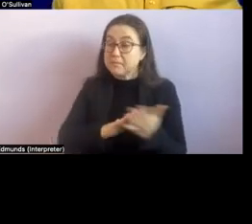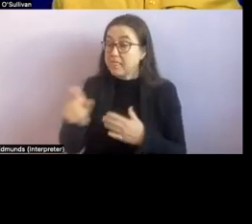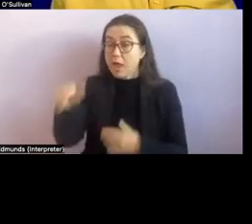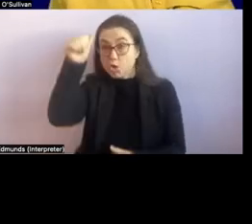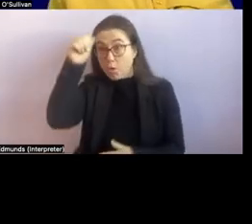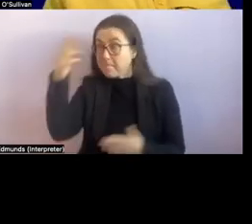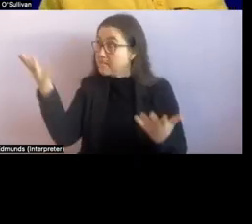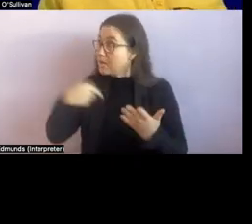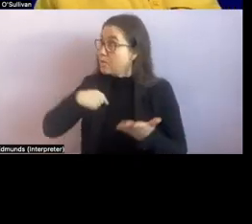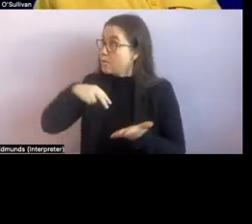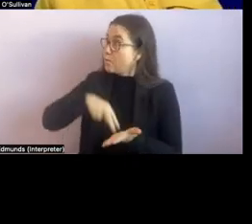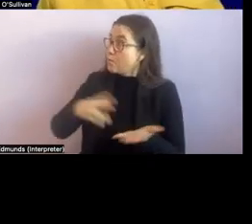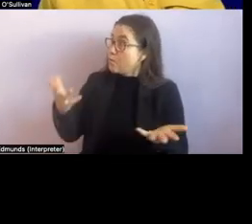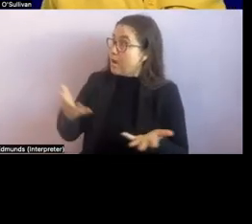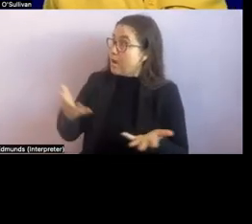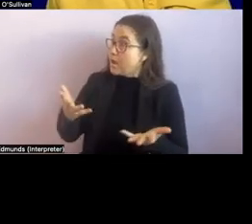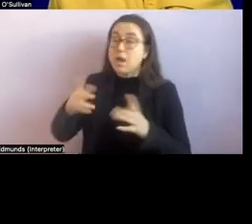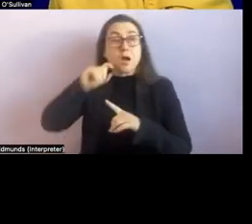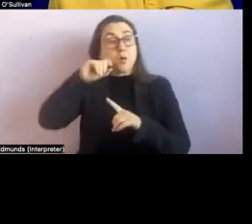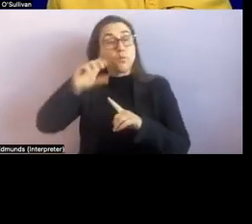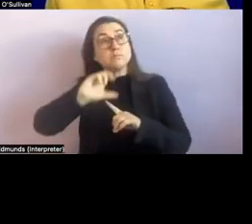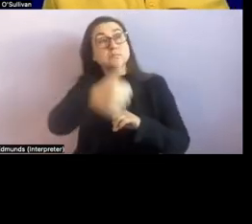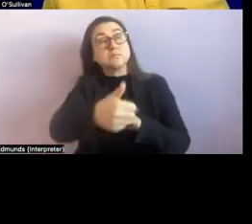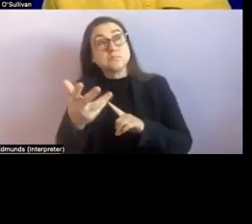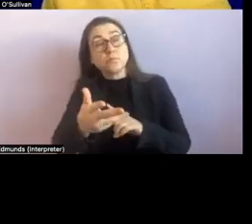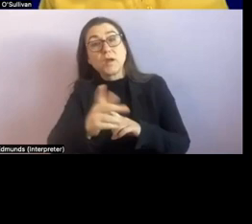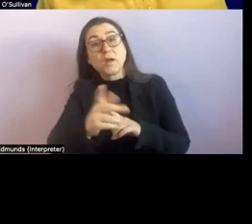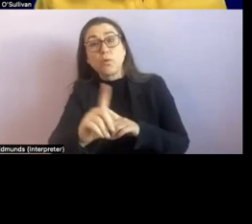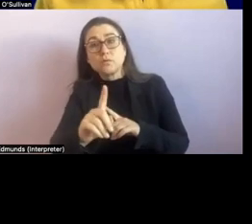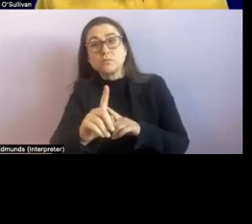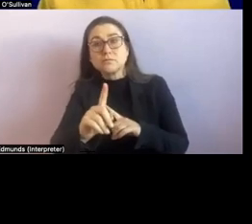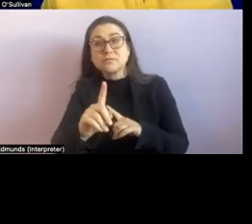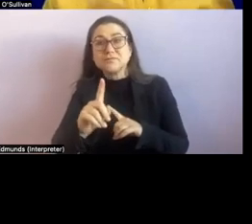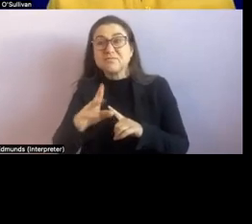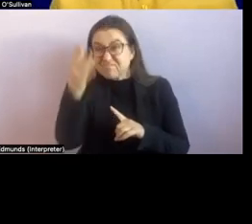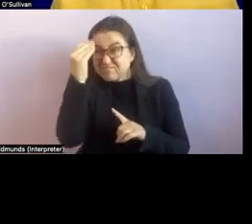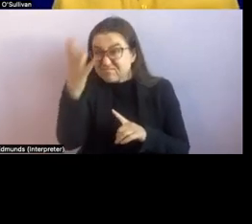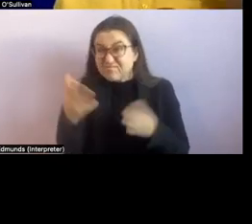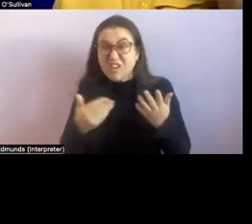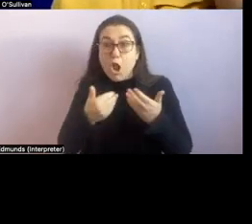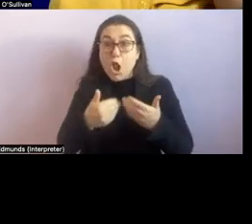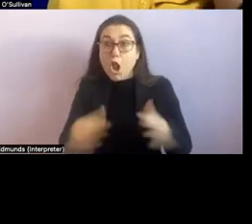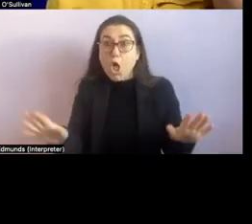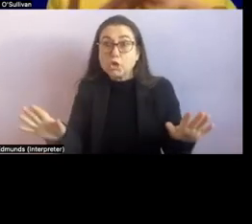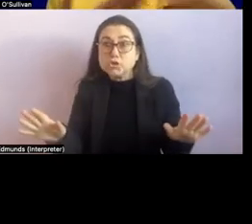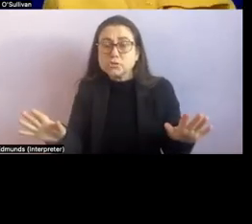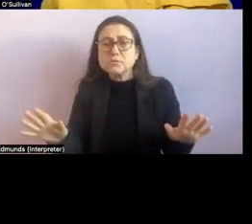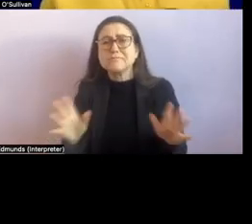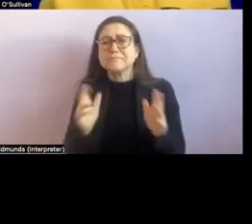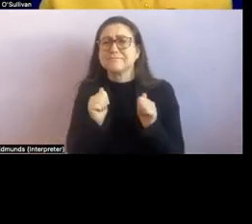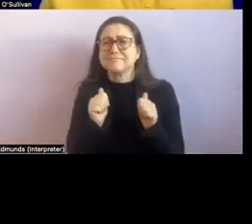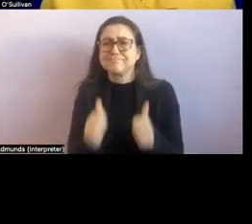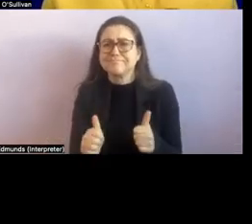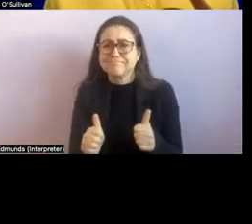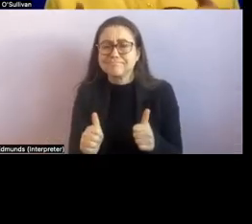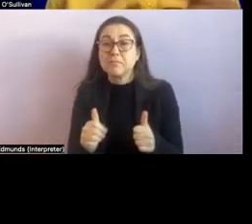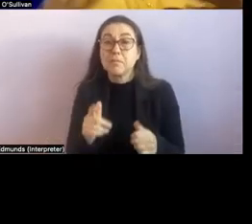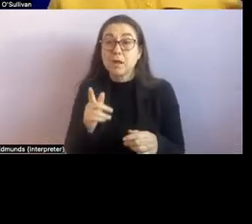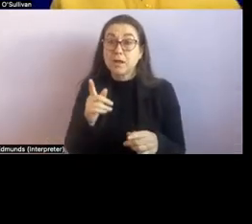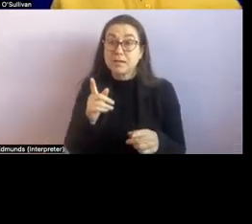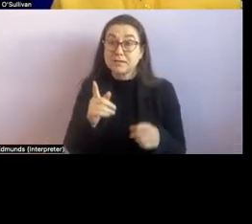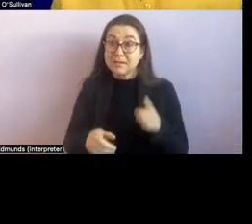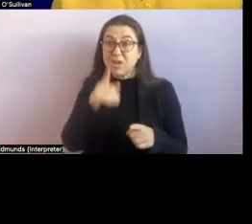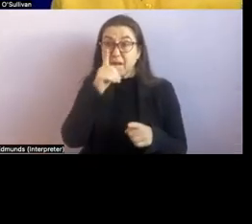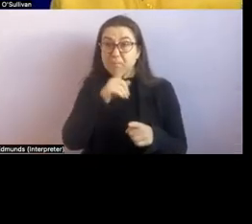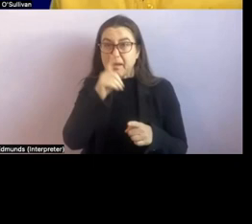um being lost is great um sometimes um sighted people can look at people when